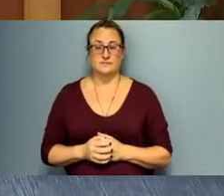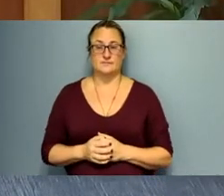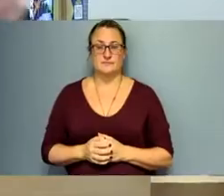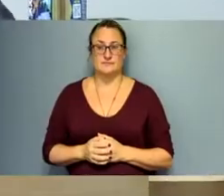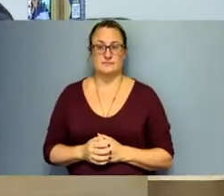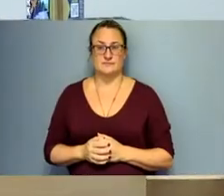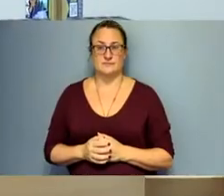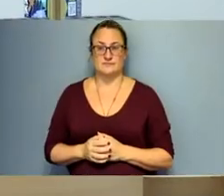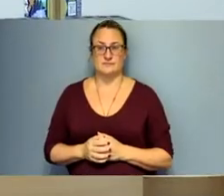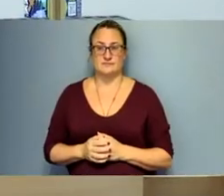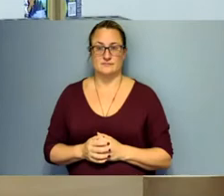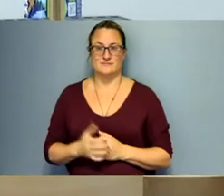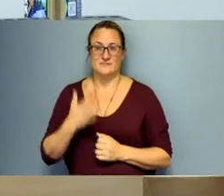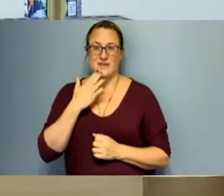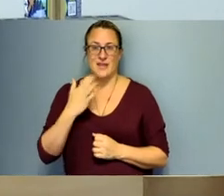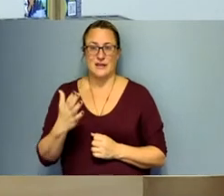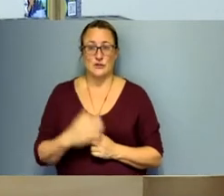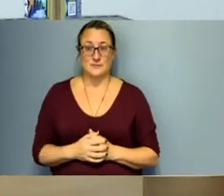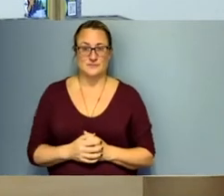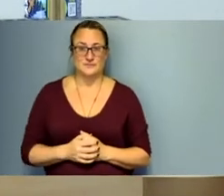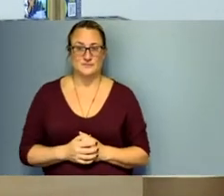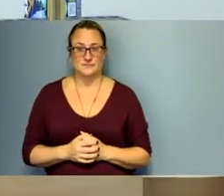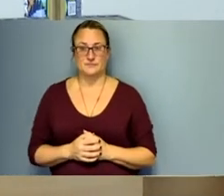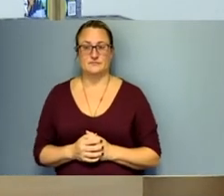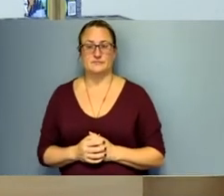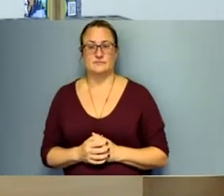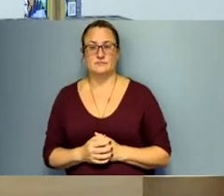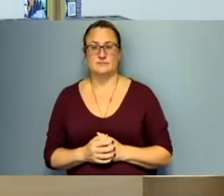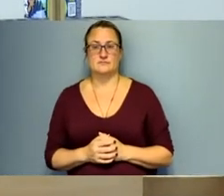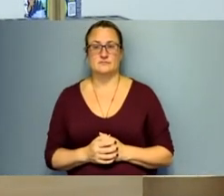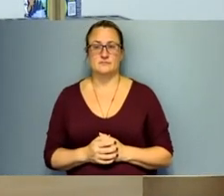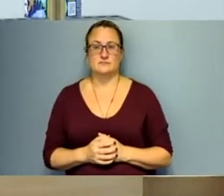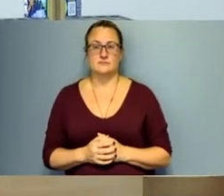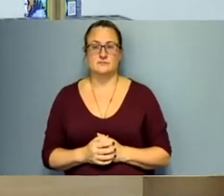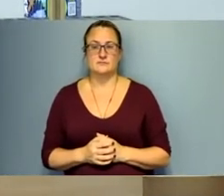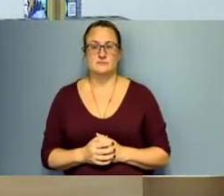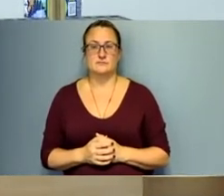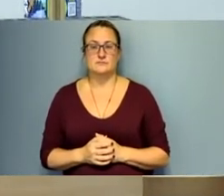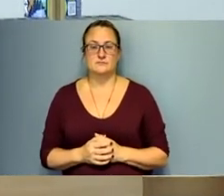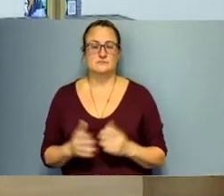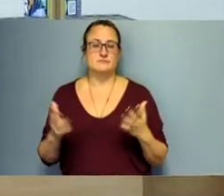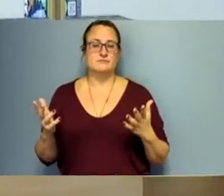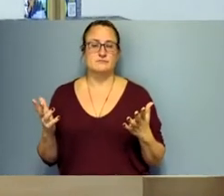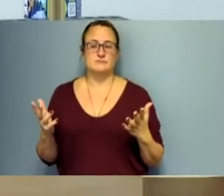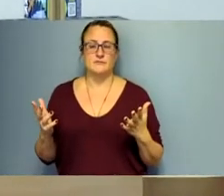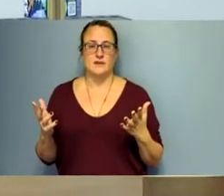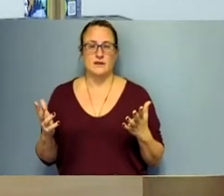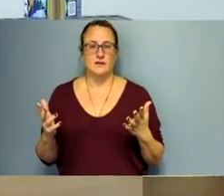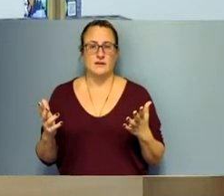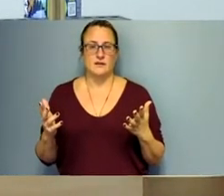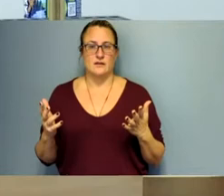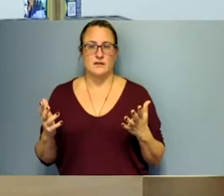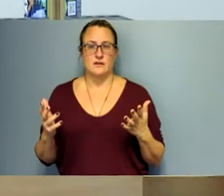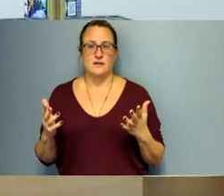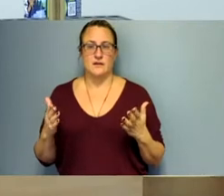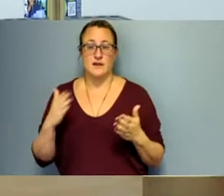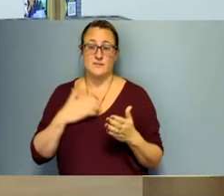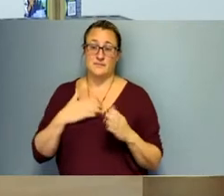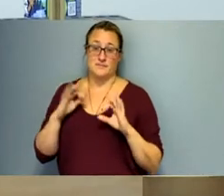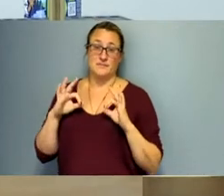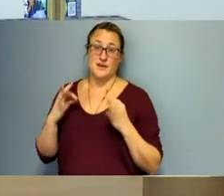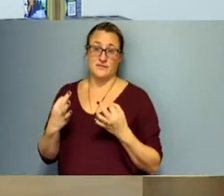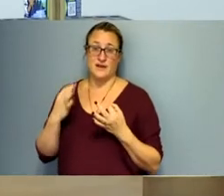uh thank you uh my my family uh suffered a